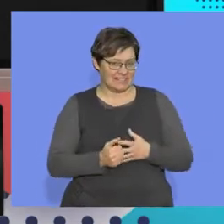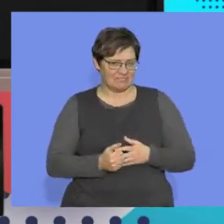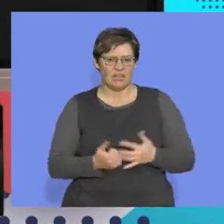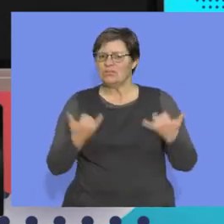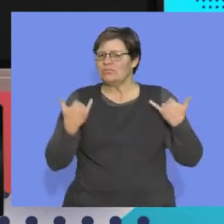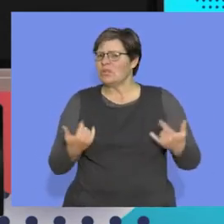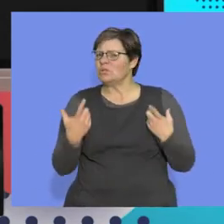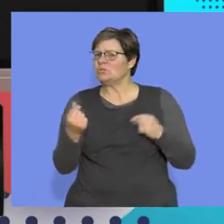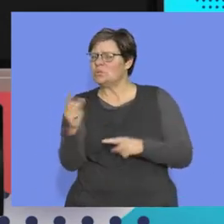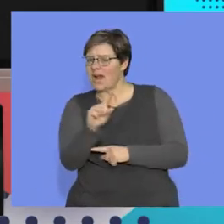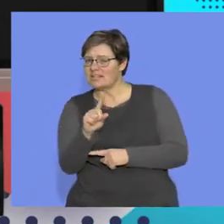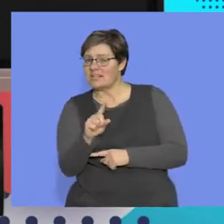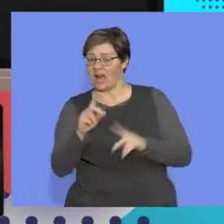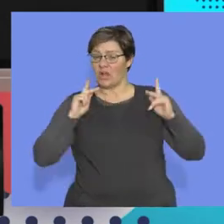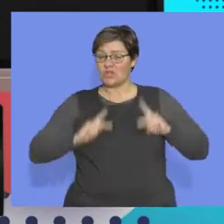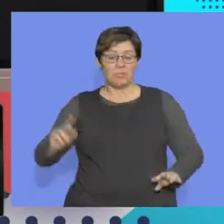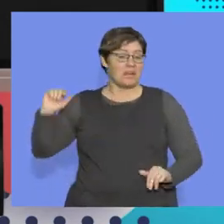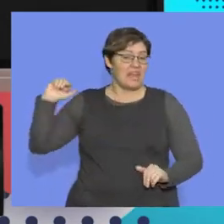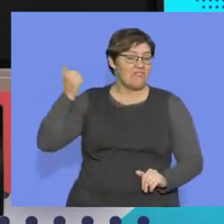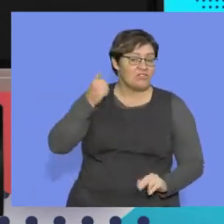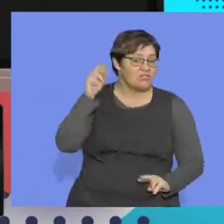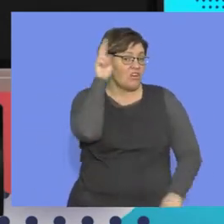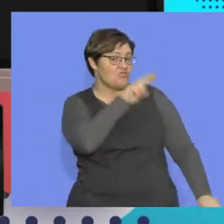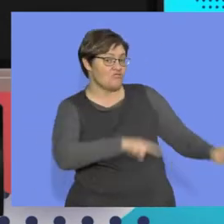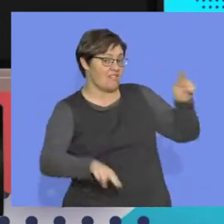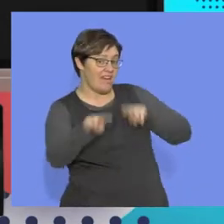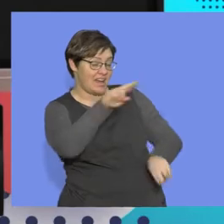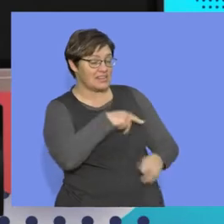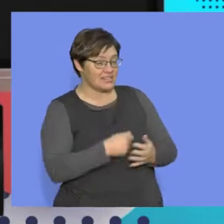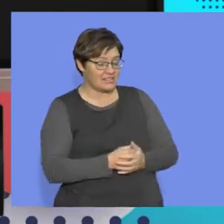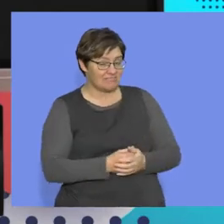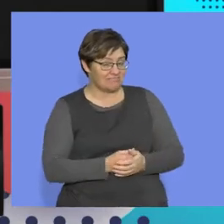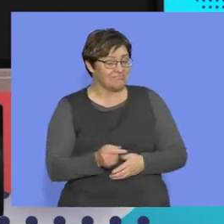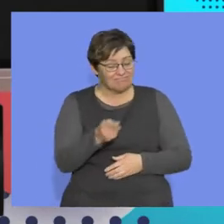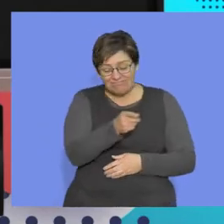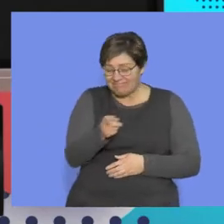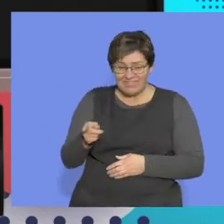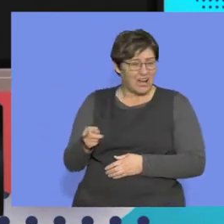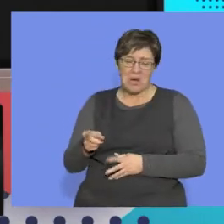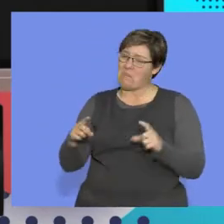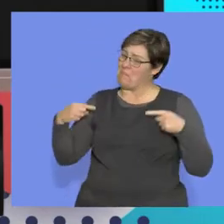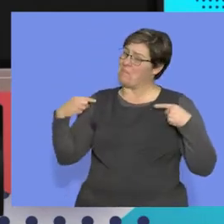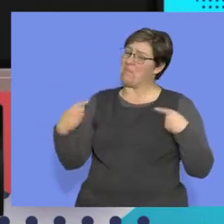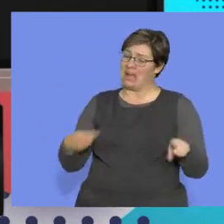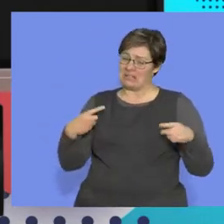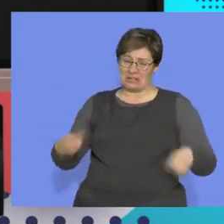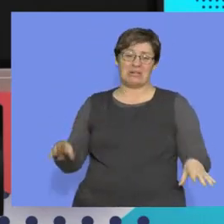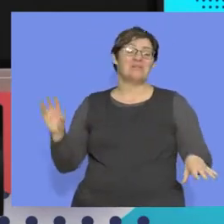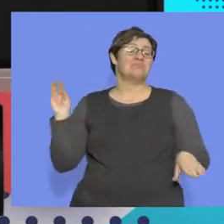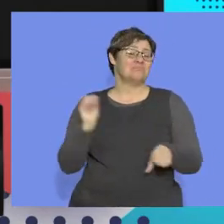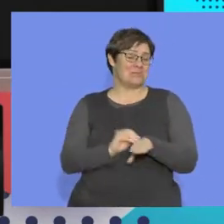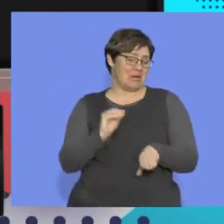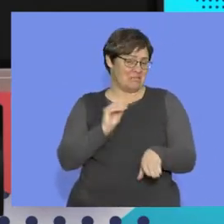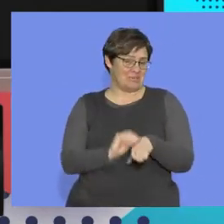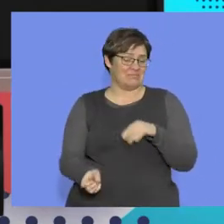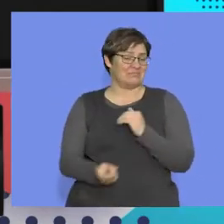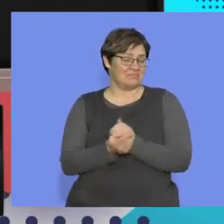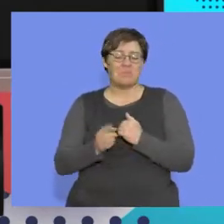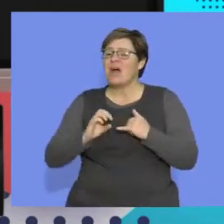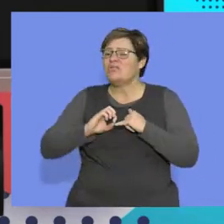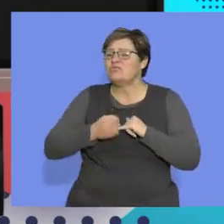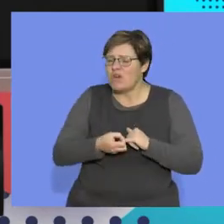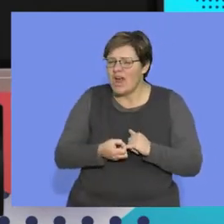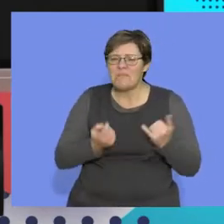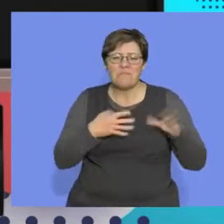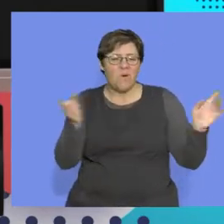human evolution. And I know it's a section that some of you really battle with, right? But I'm going to try and make it